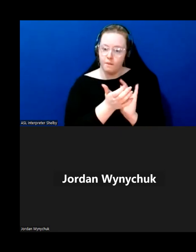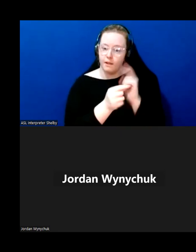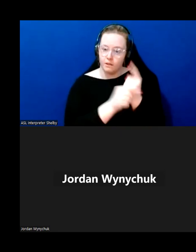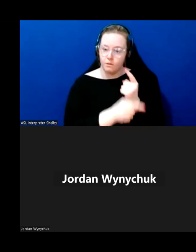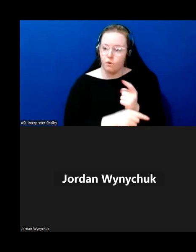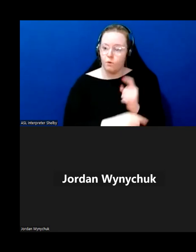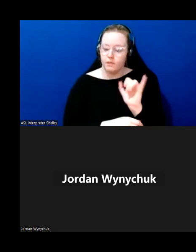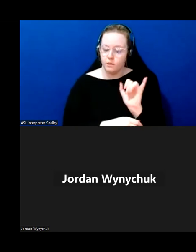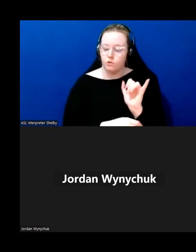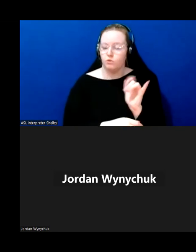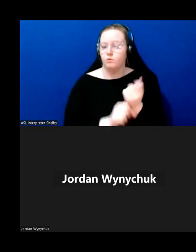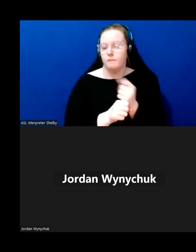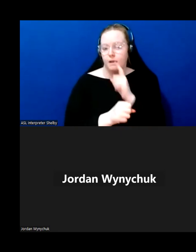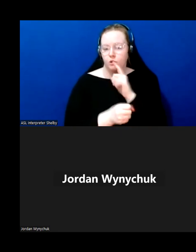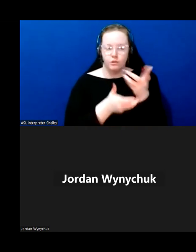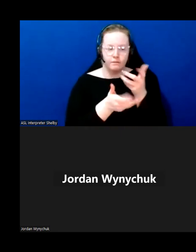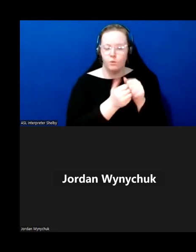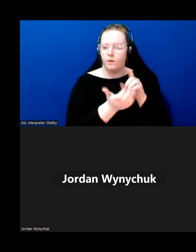provider your physician or your pharmacist